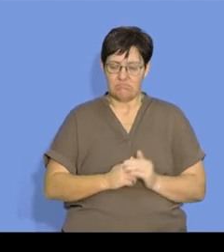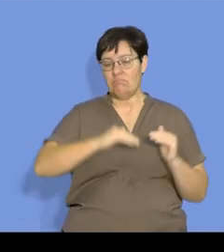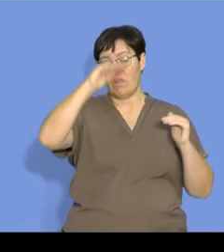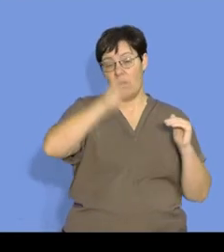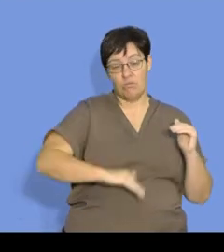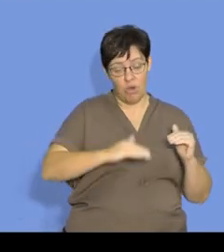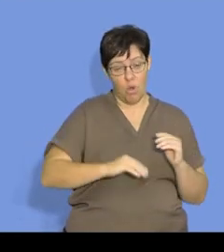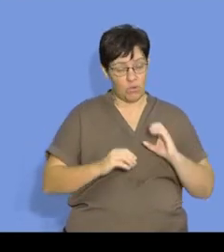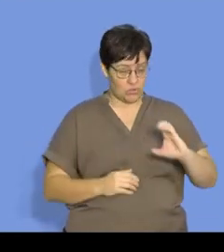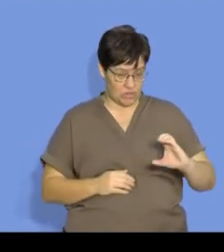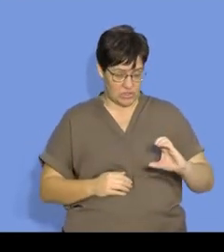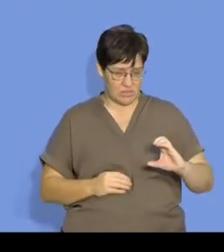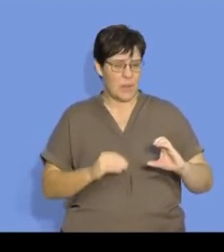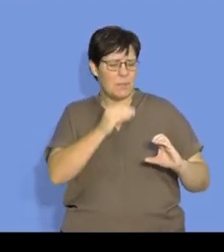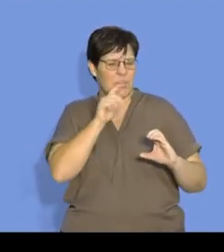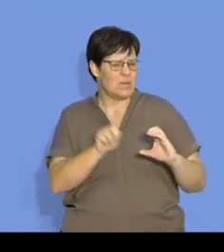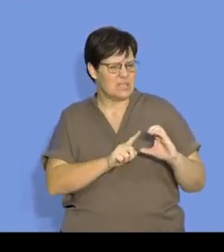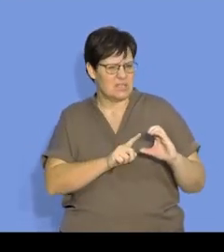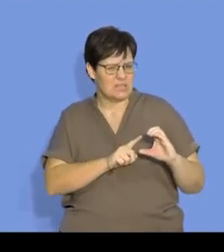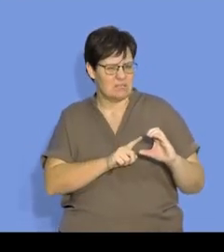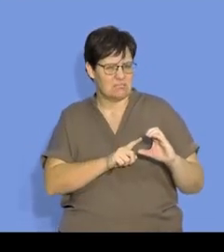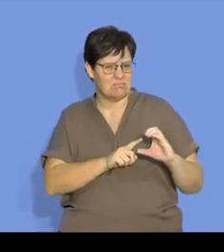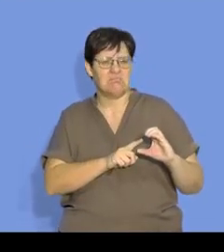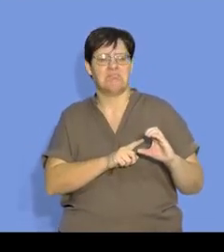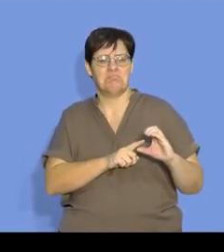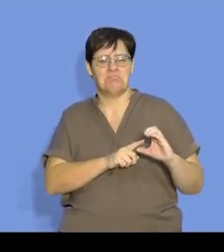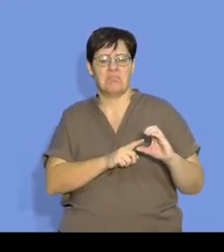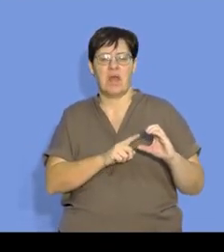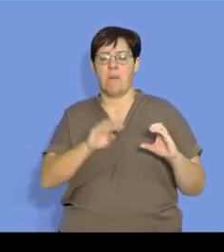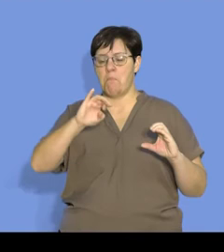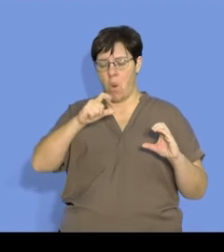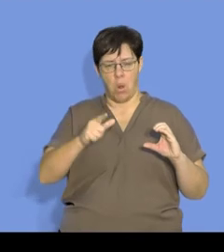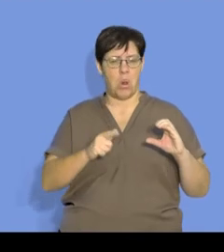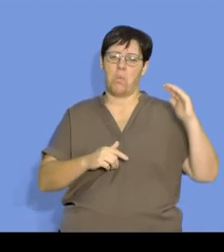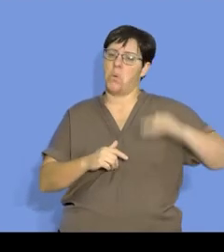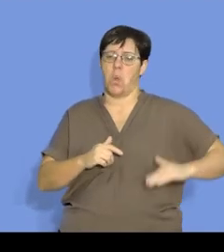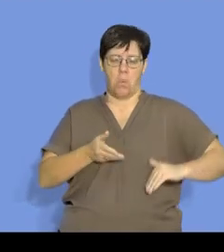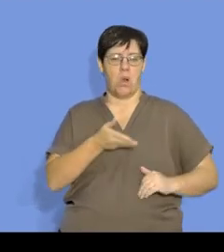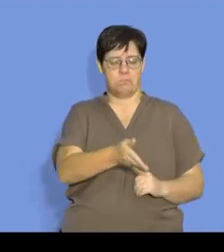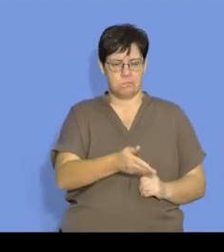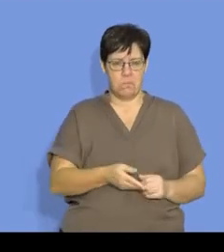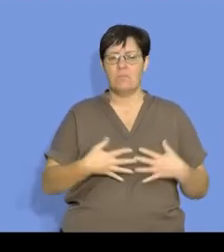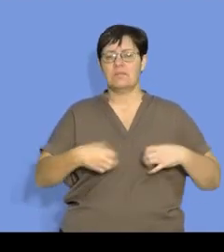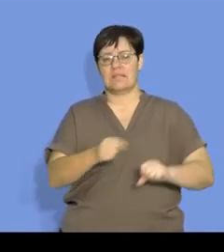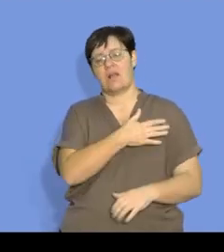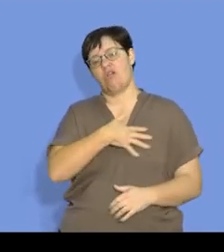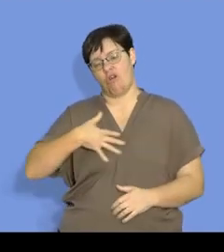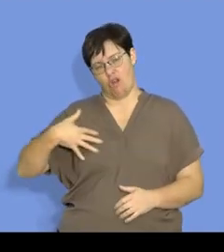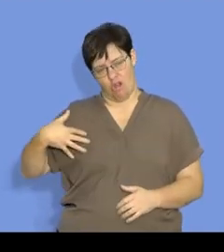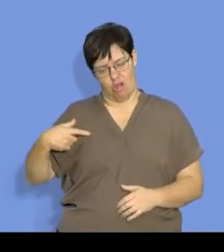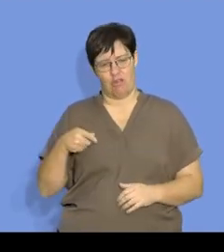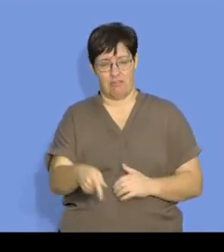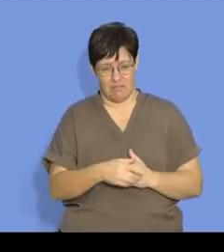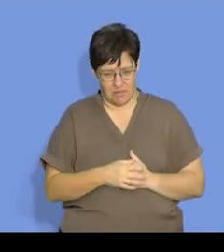Low concentration means there will be a low number of moles, and it will